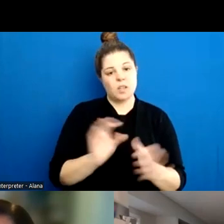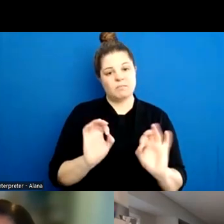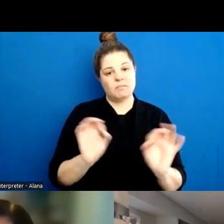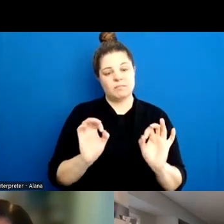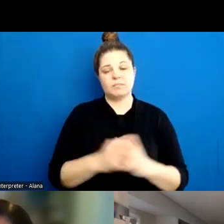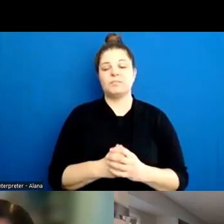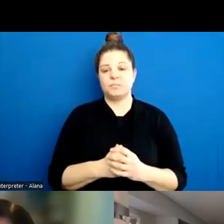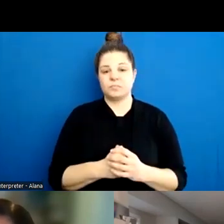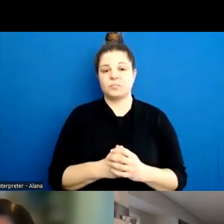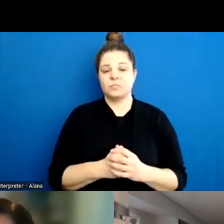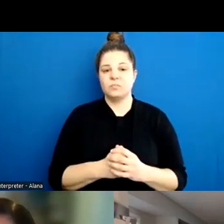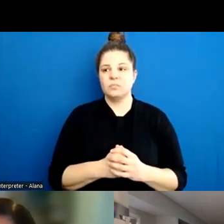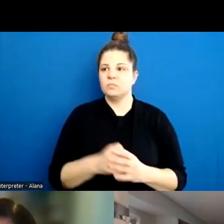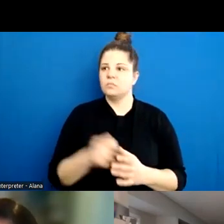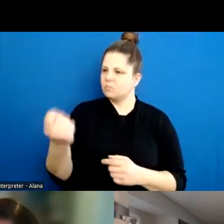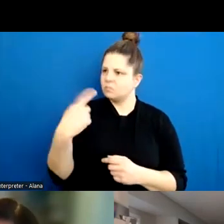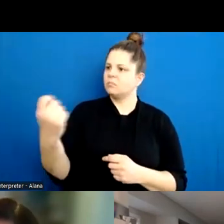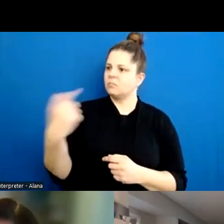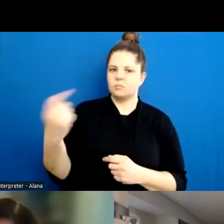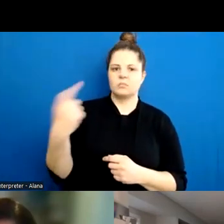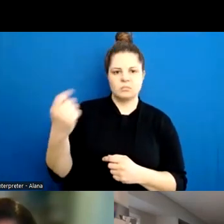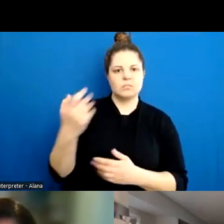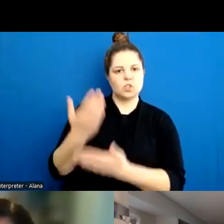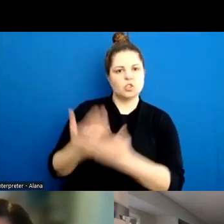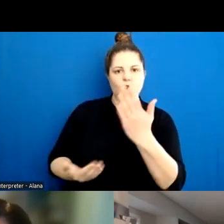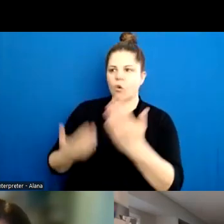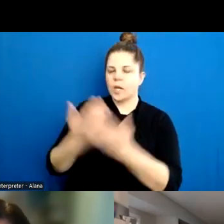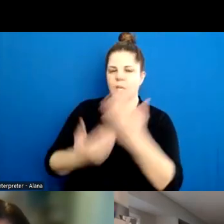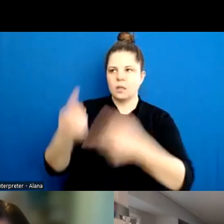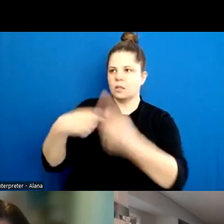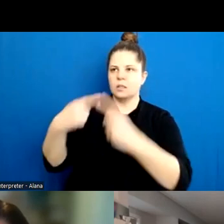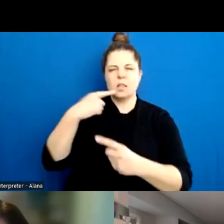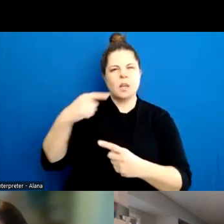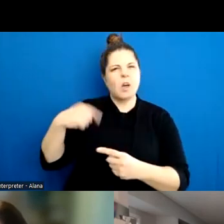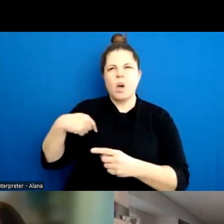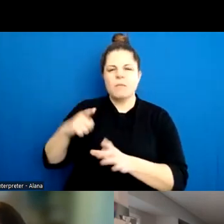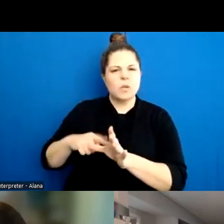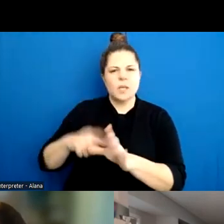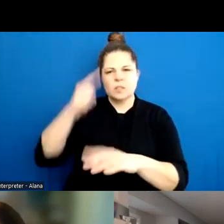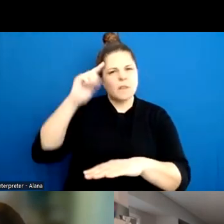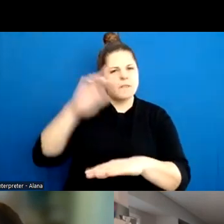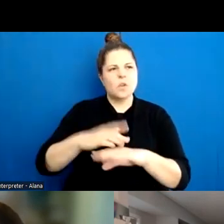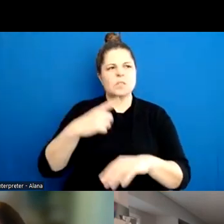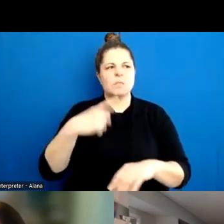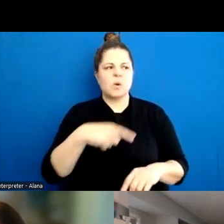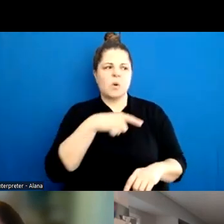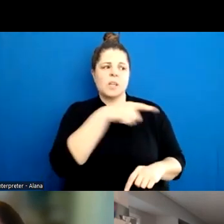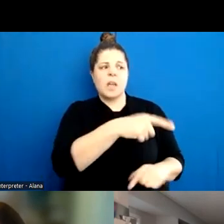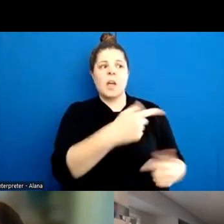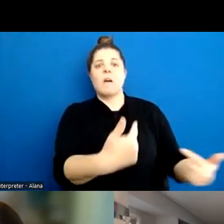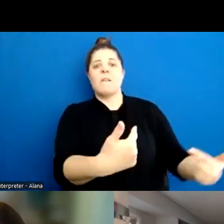this idea of someone saying, like, I was really confused about it for years because I wasn't explicitly forced into doing anything,